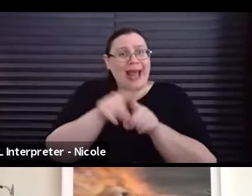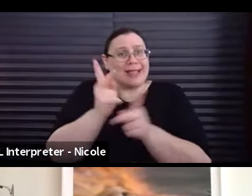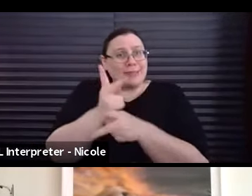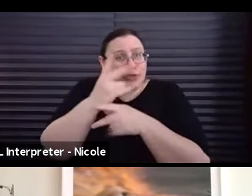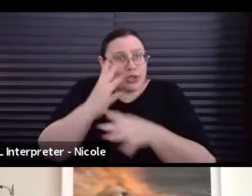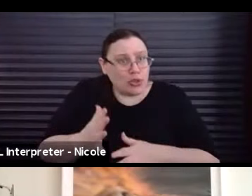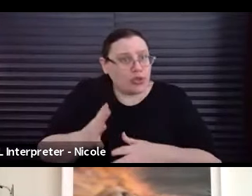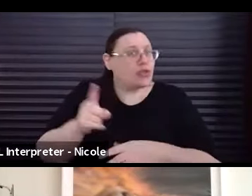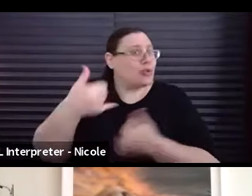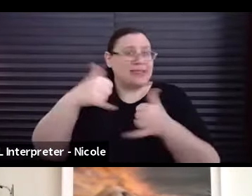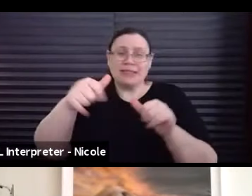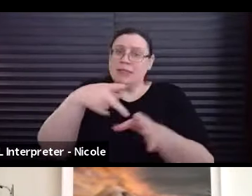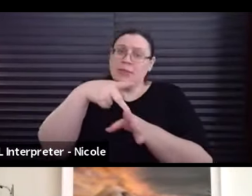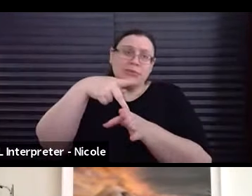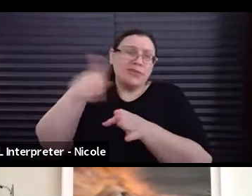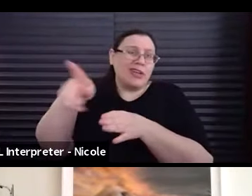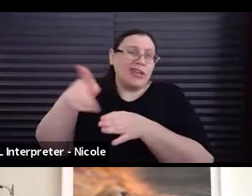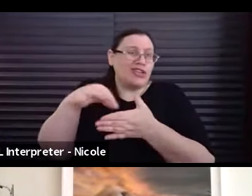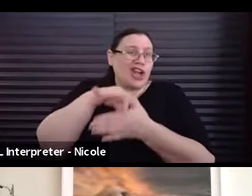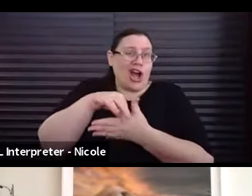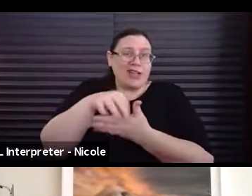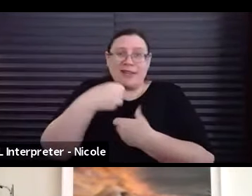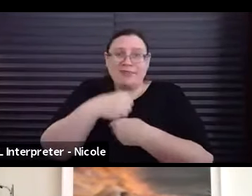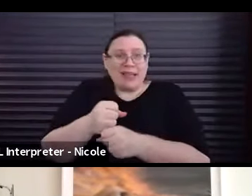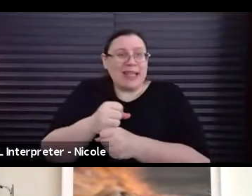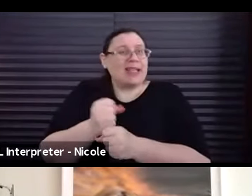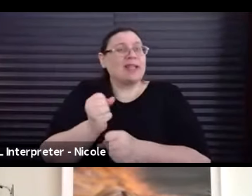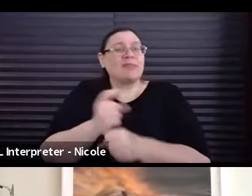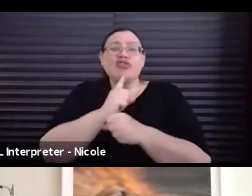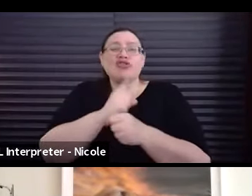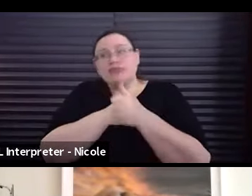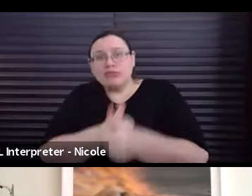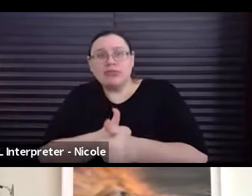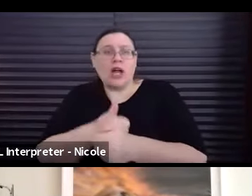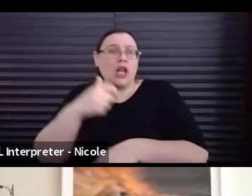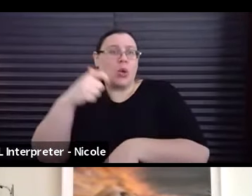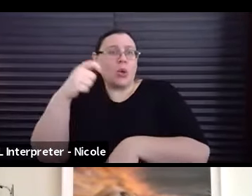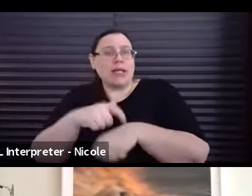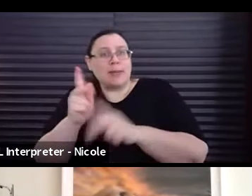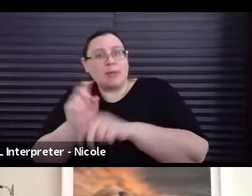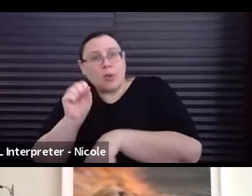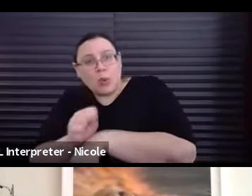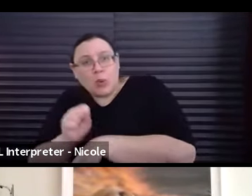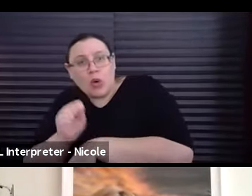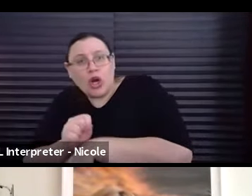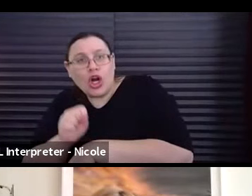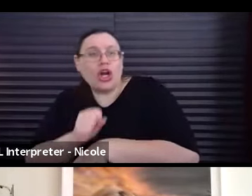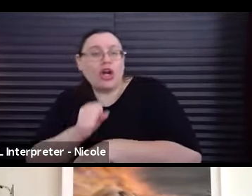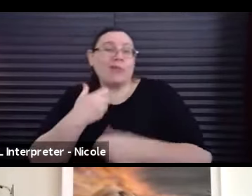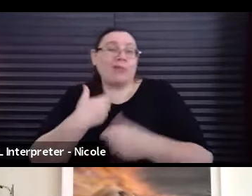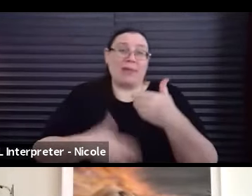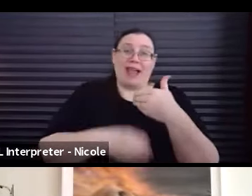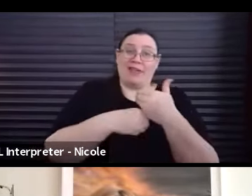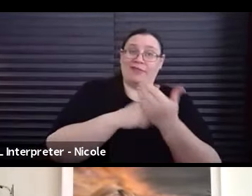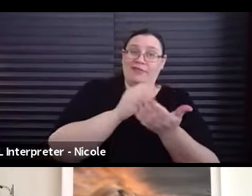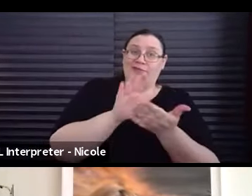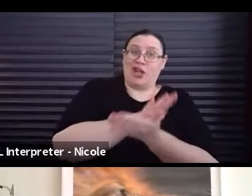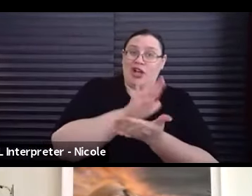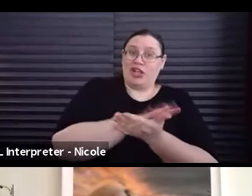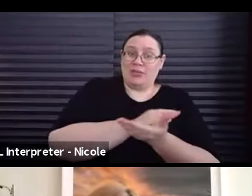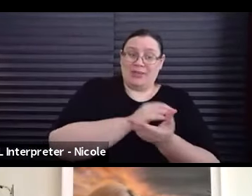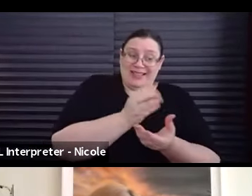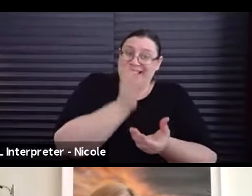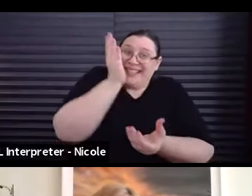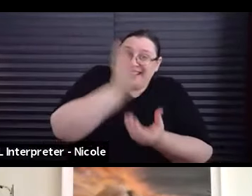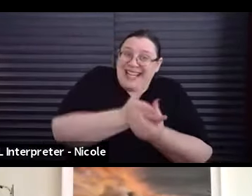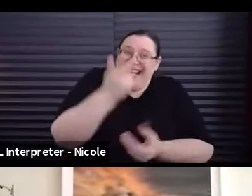professional content, but you should still keep track of, you what times people are working and you'll possibly have more documents like that. You just don't have to send them in